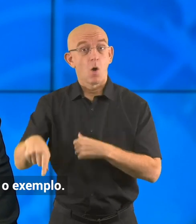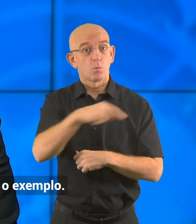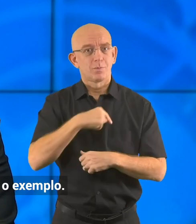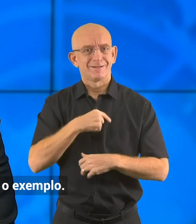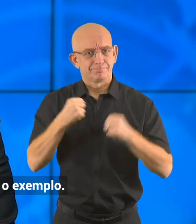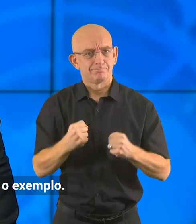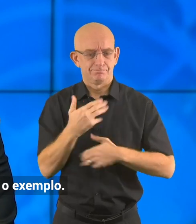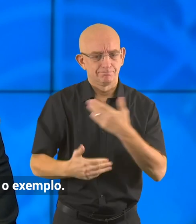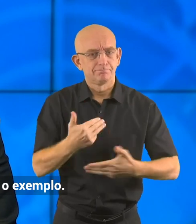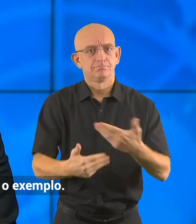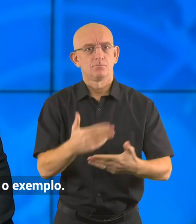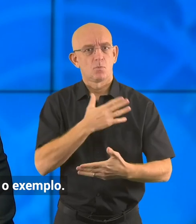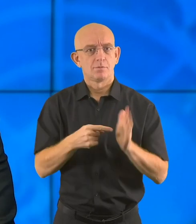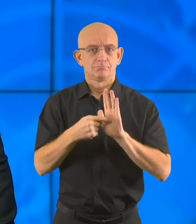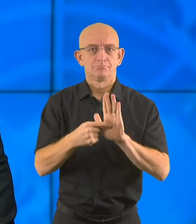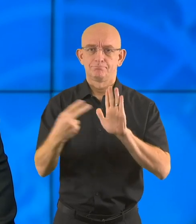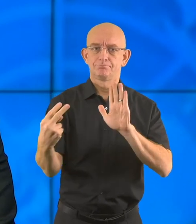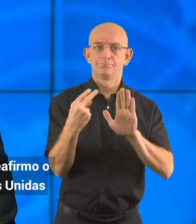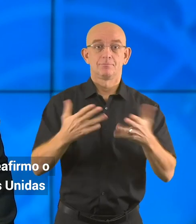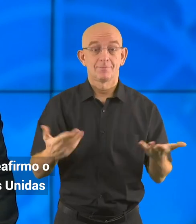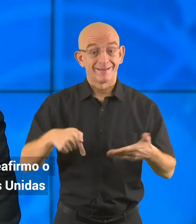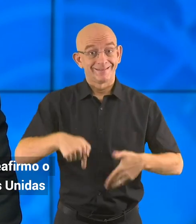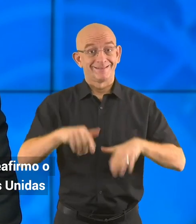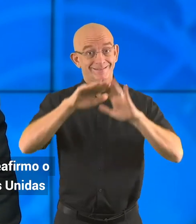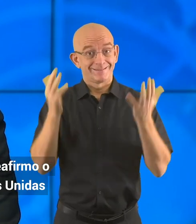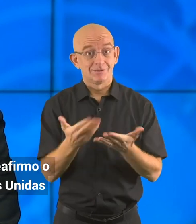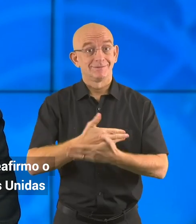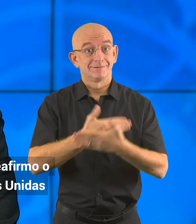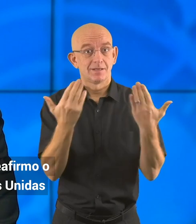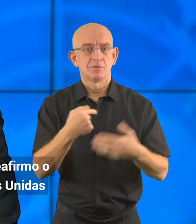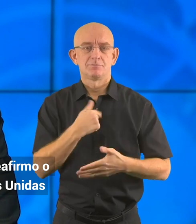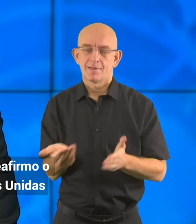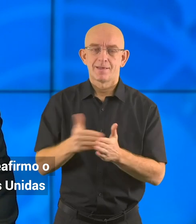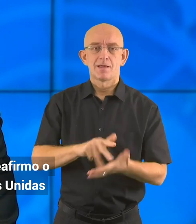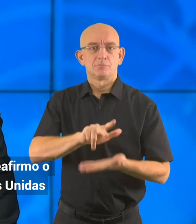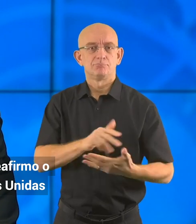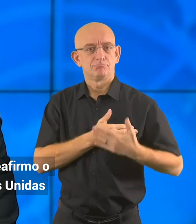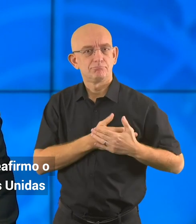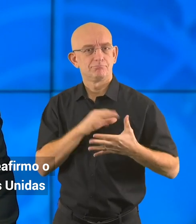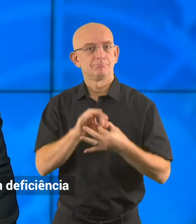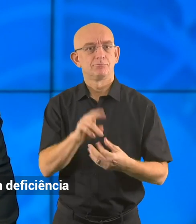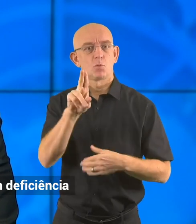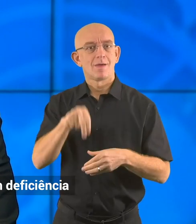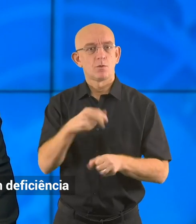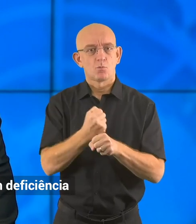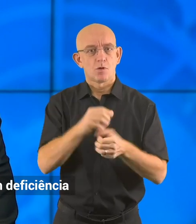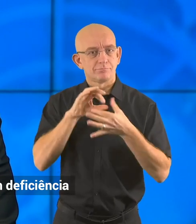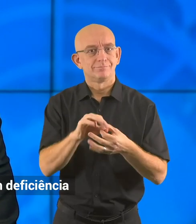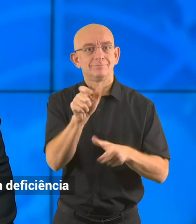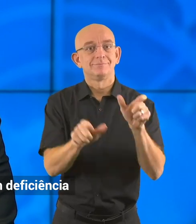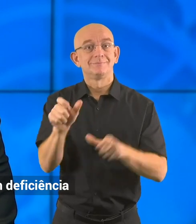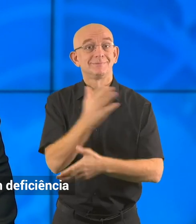We are determined to lead by example. On this International Day, I reaffirmed the commitment of the United Nations to work with